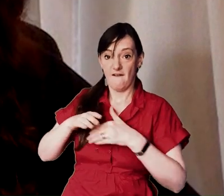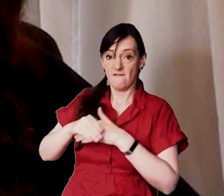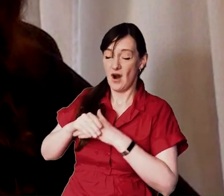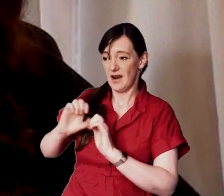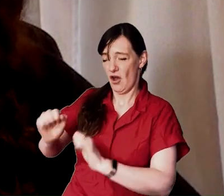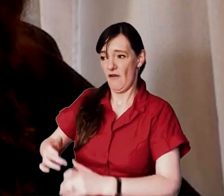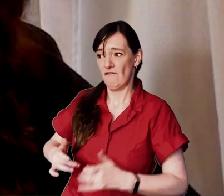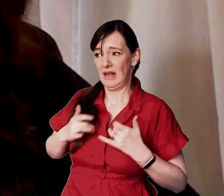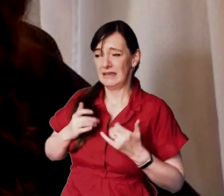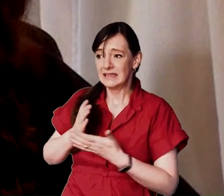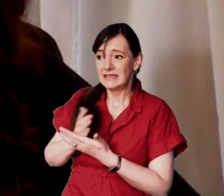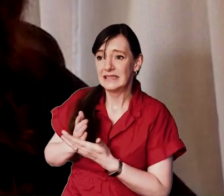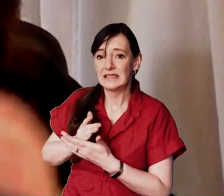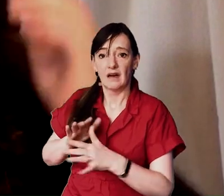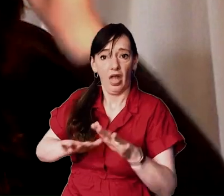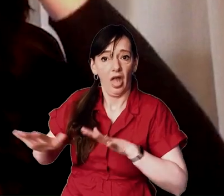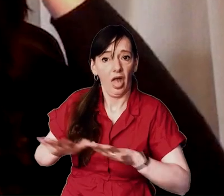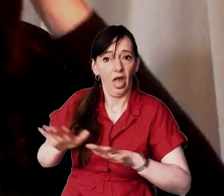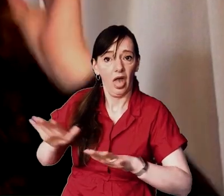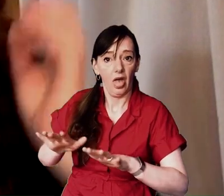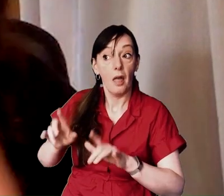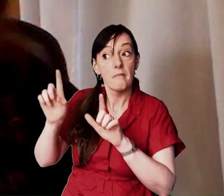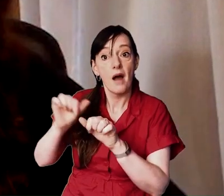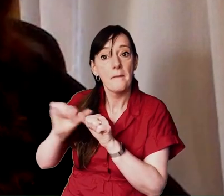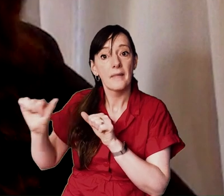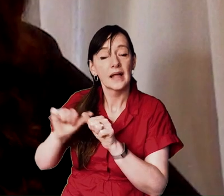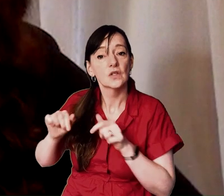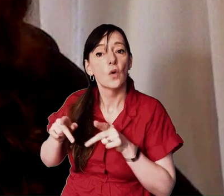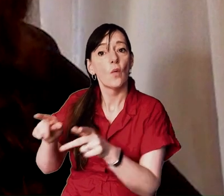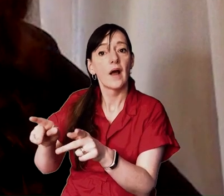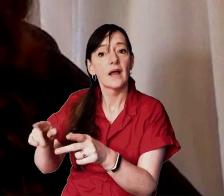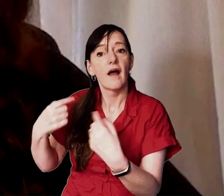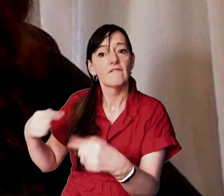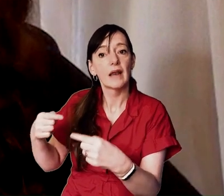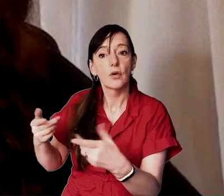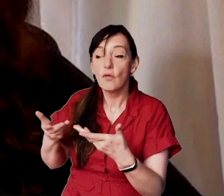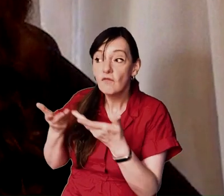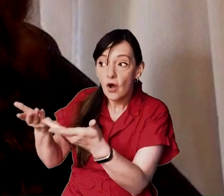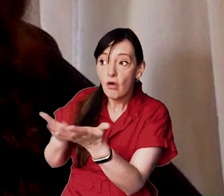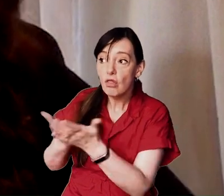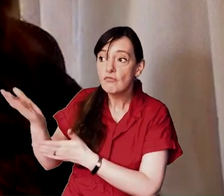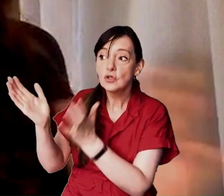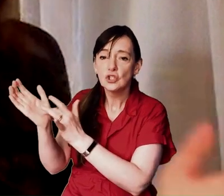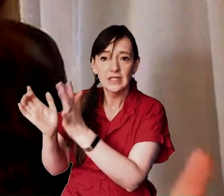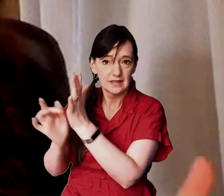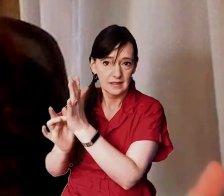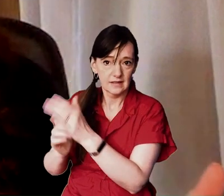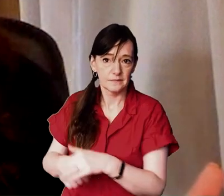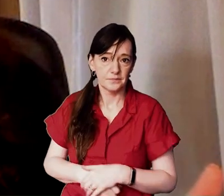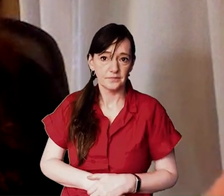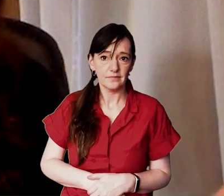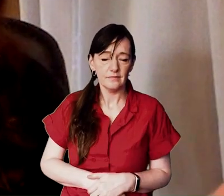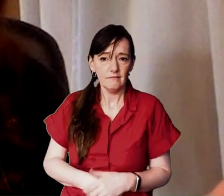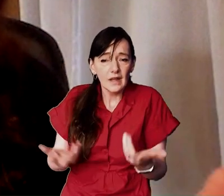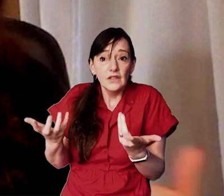feeling through fear and uncertainty there is another better way for her in jesus so what do we do with that